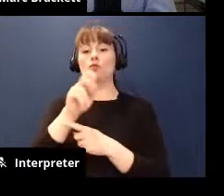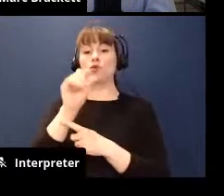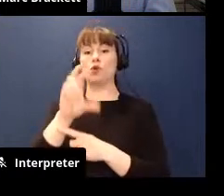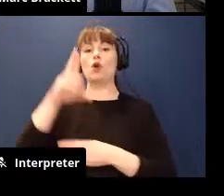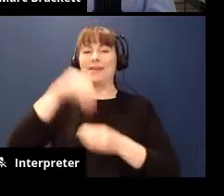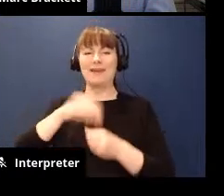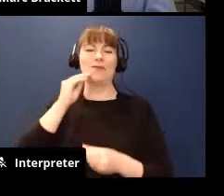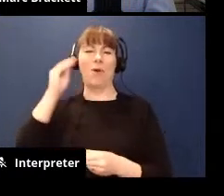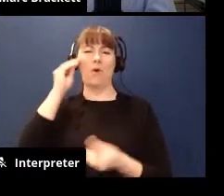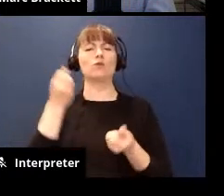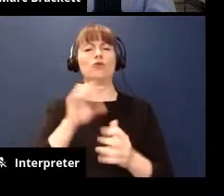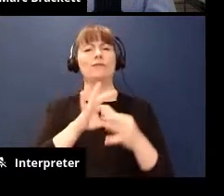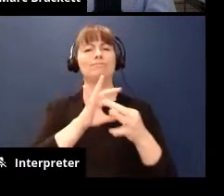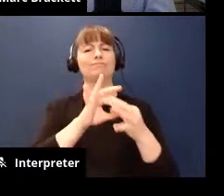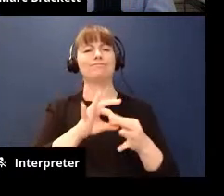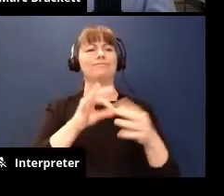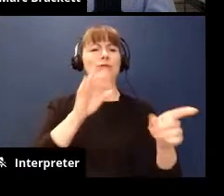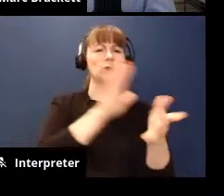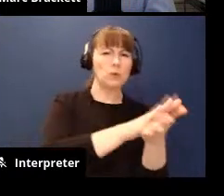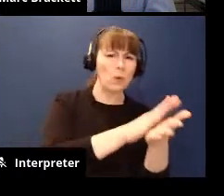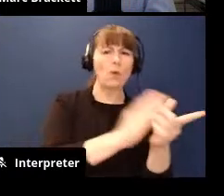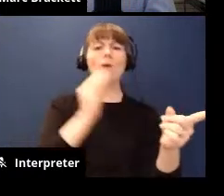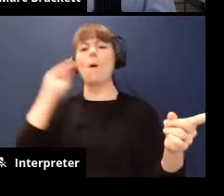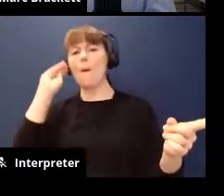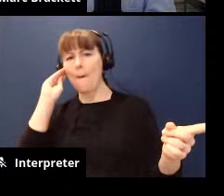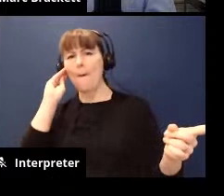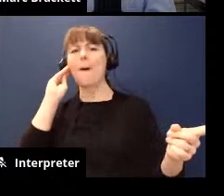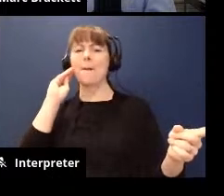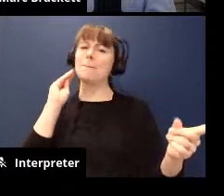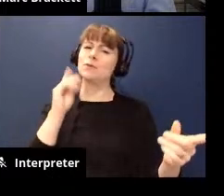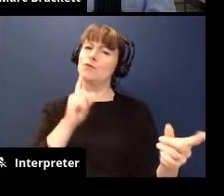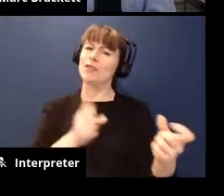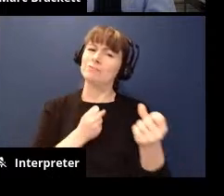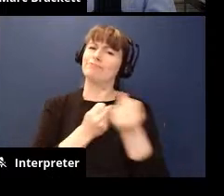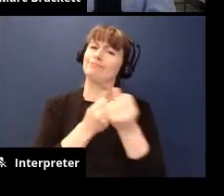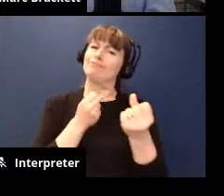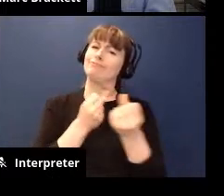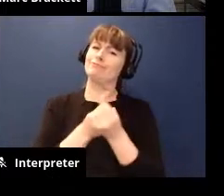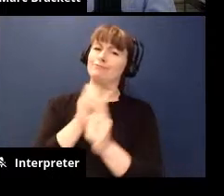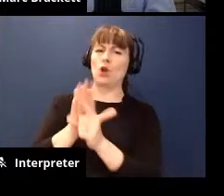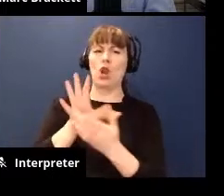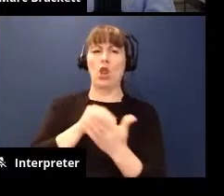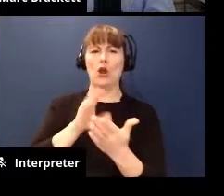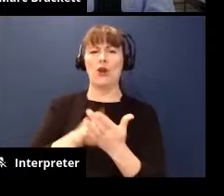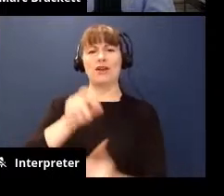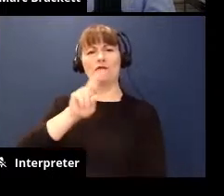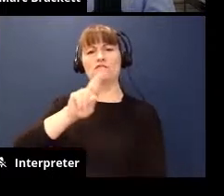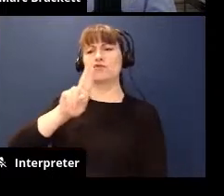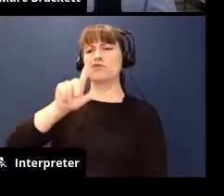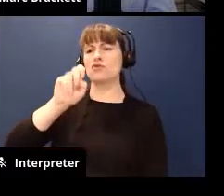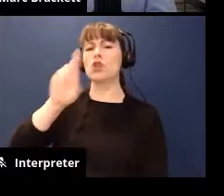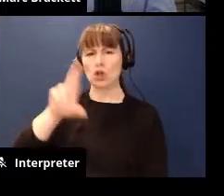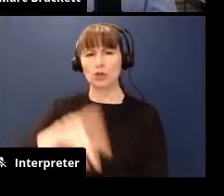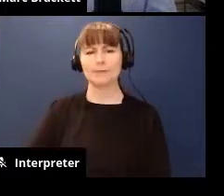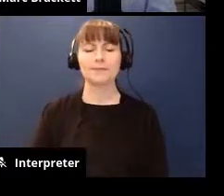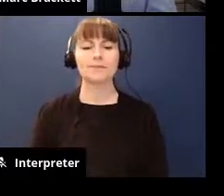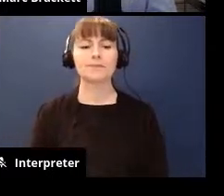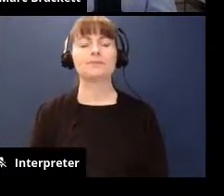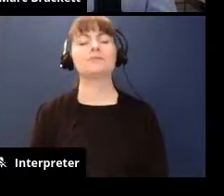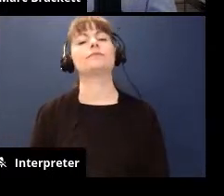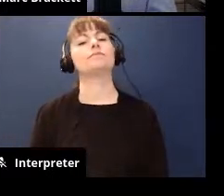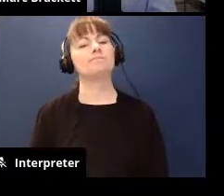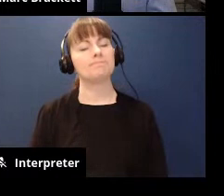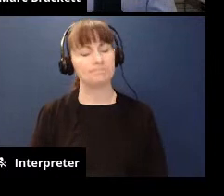connection so what can I do as a mom to really reinforce that in her school yeah so I mean